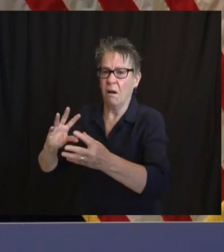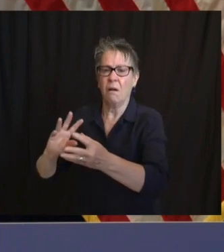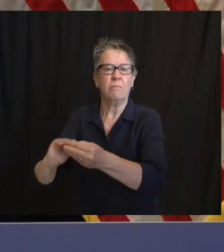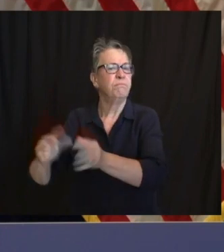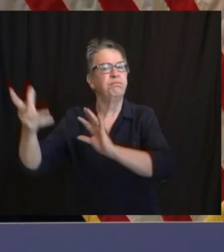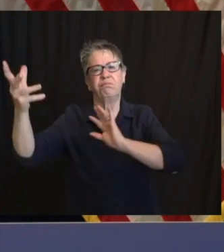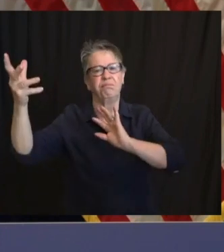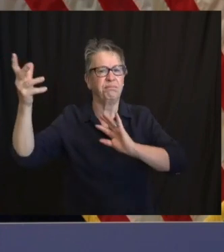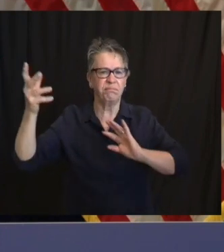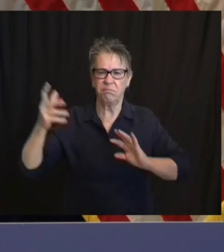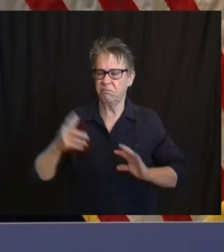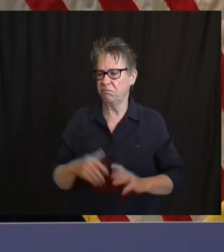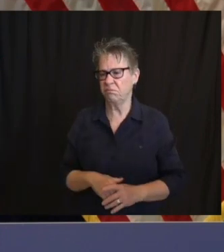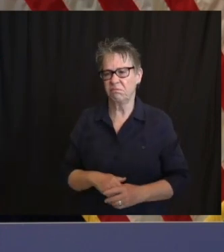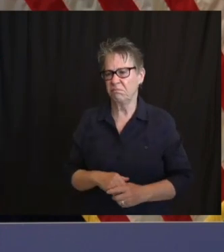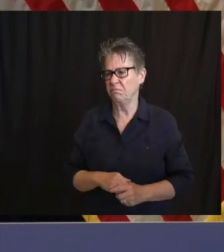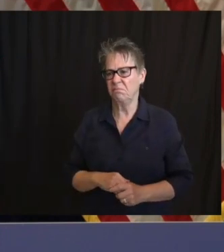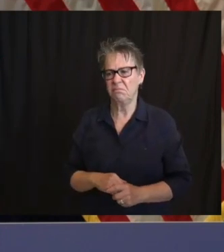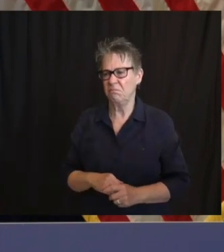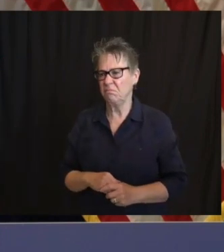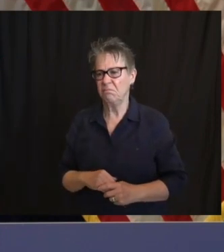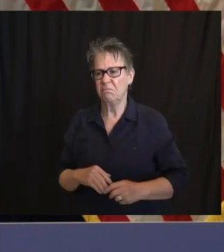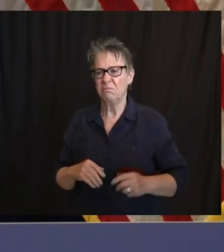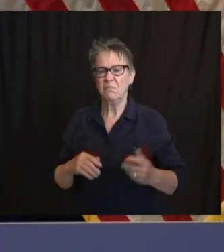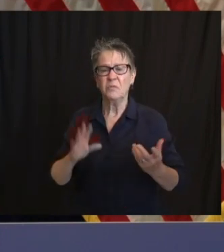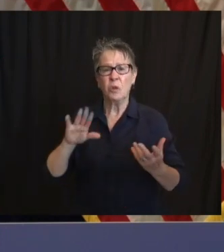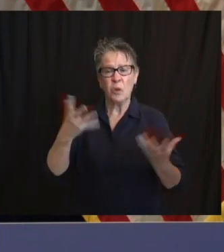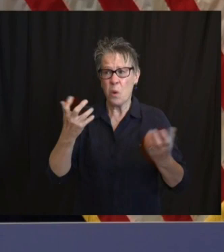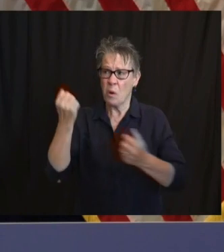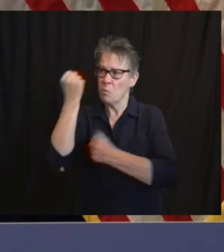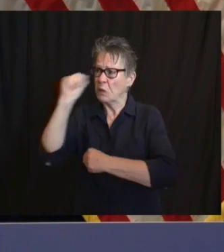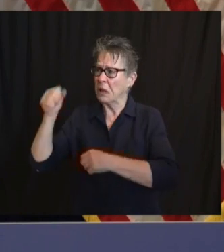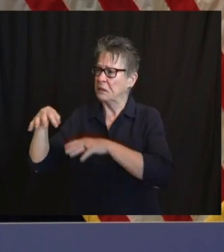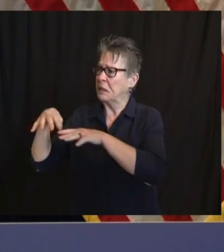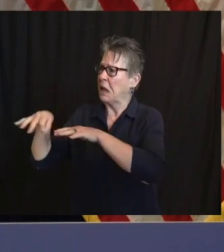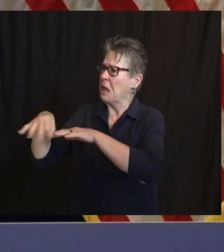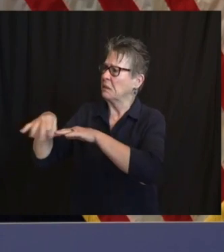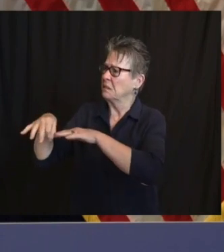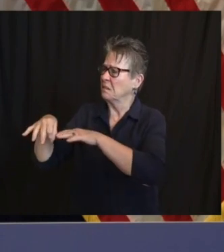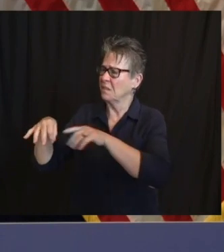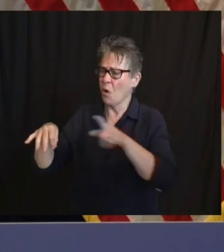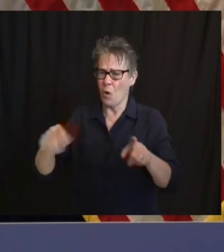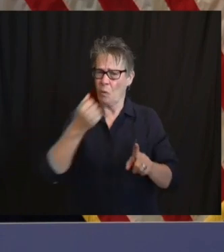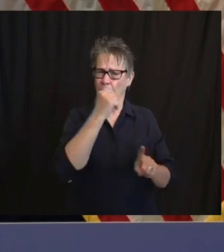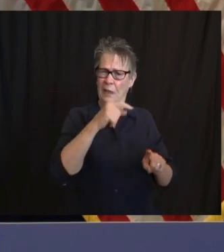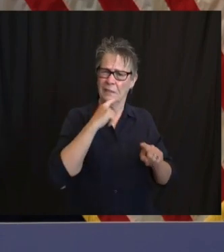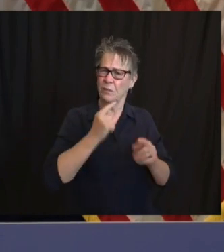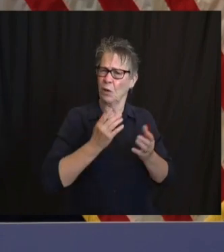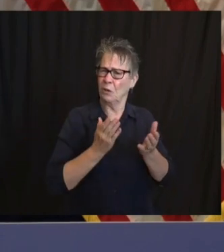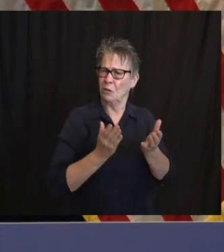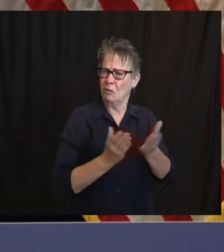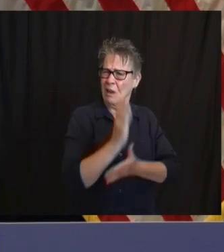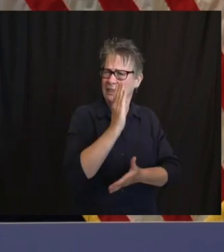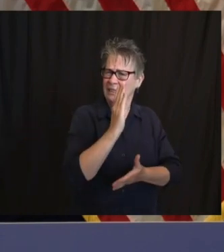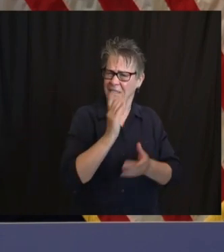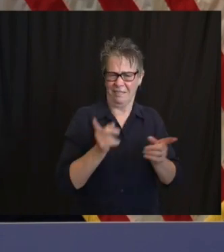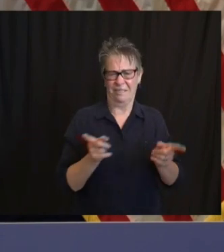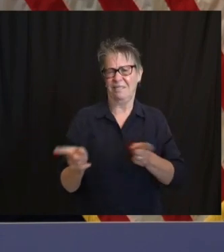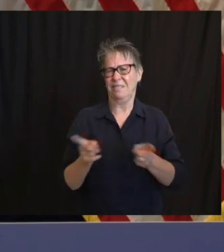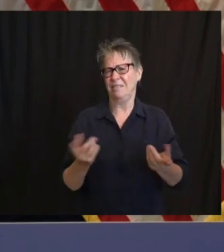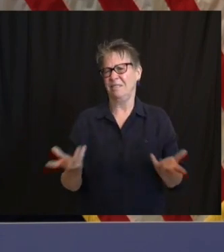into different orbits. I will say this, there were a lot of masks being worn, which is encouraging.